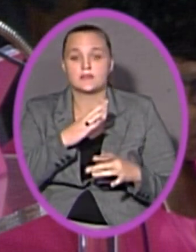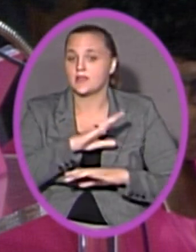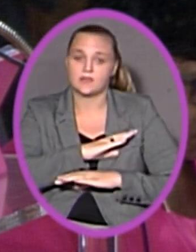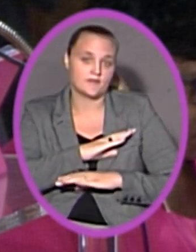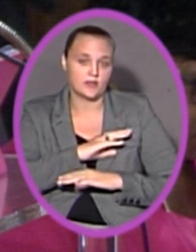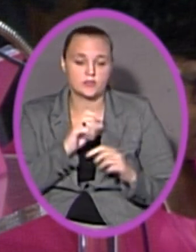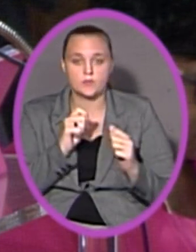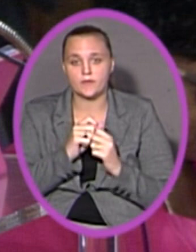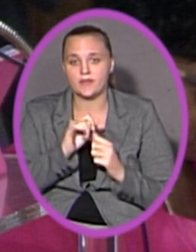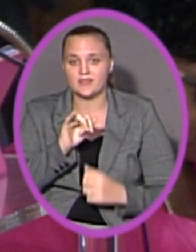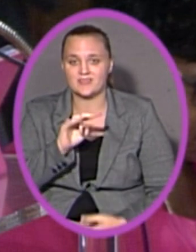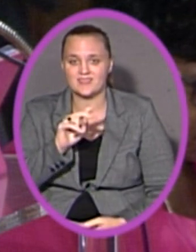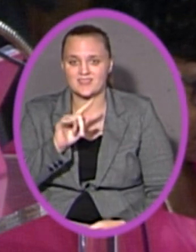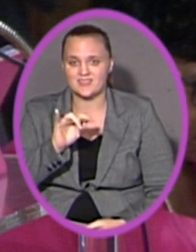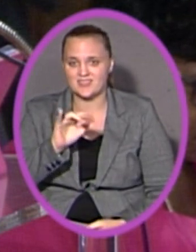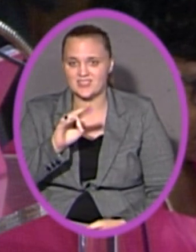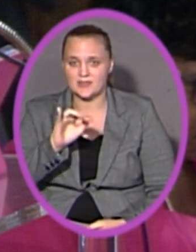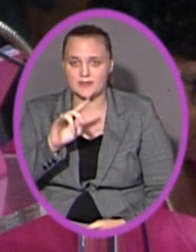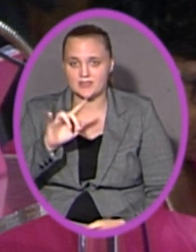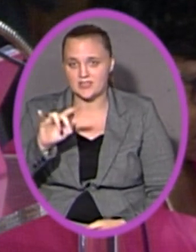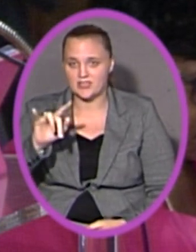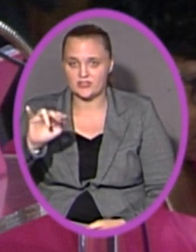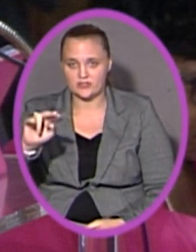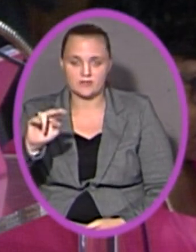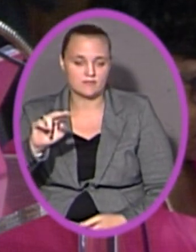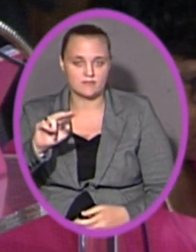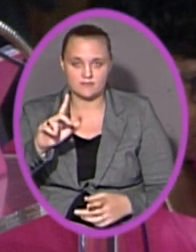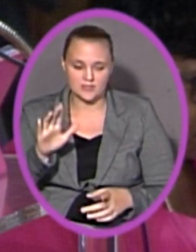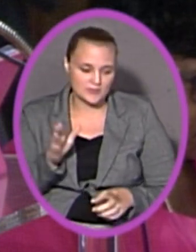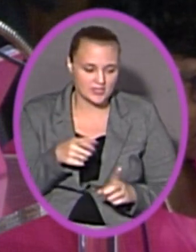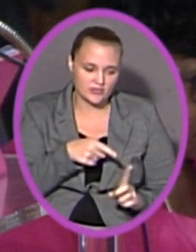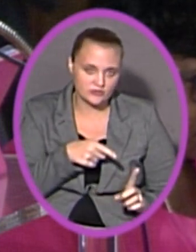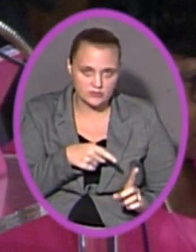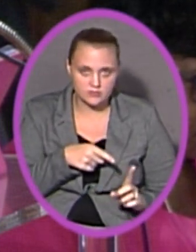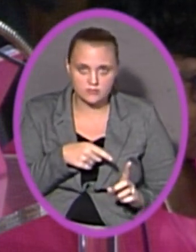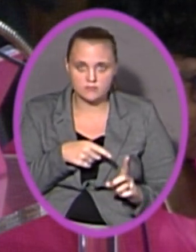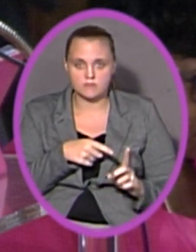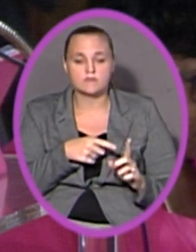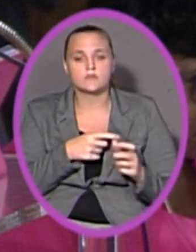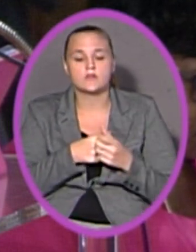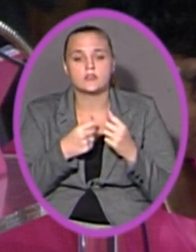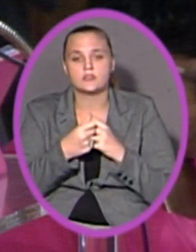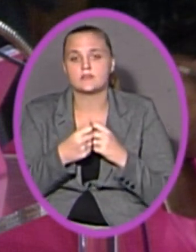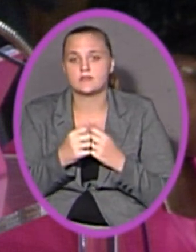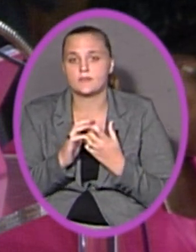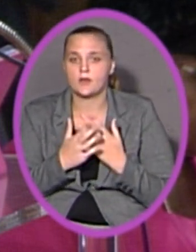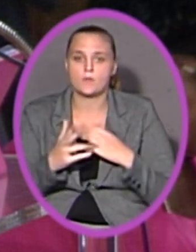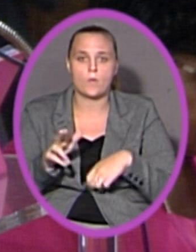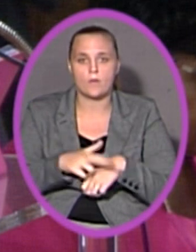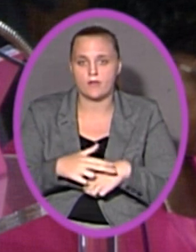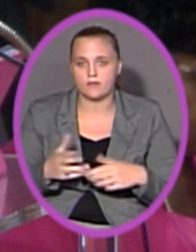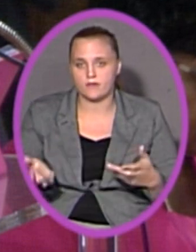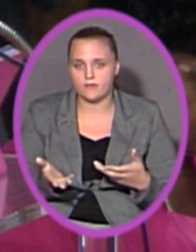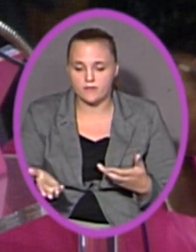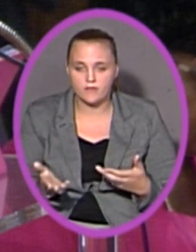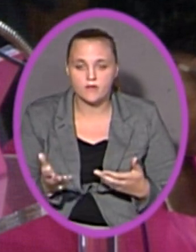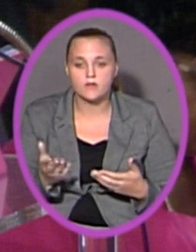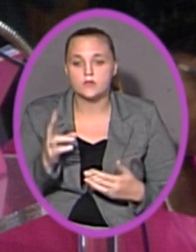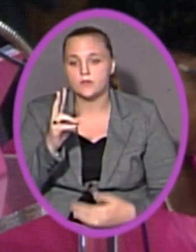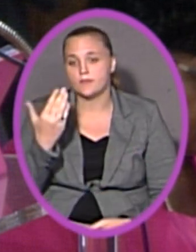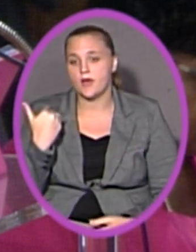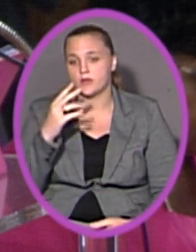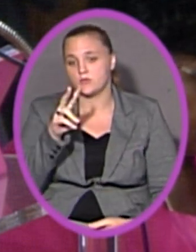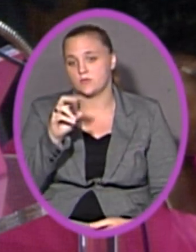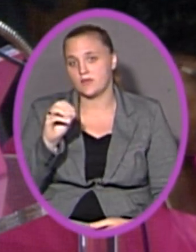intimidation tactics that have become a staple of this administration. Back in 2009, and many times thereafter, this issue